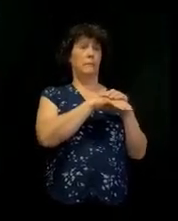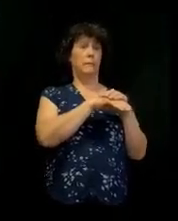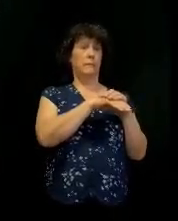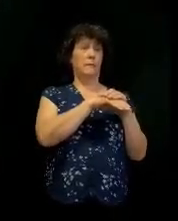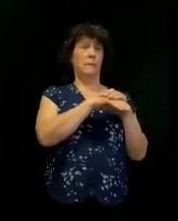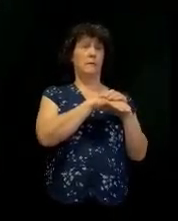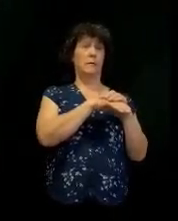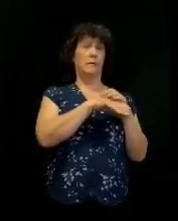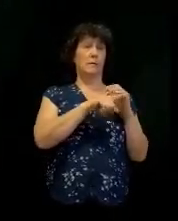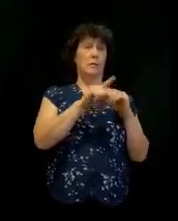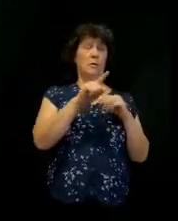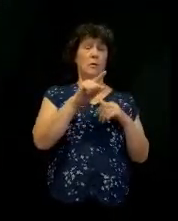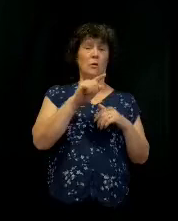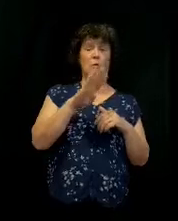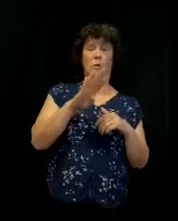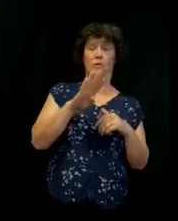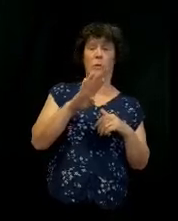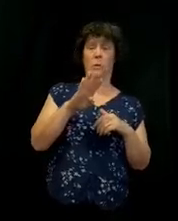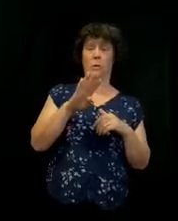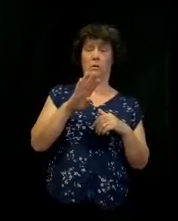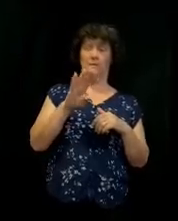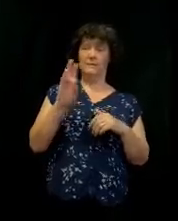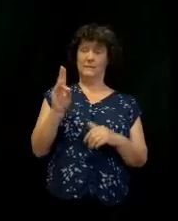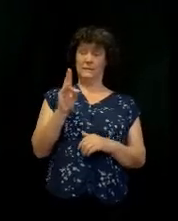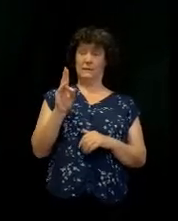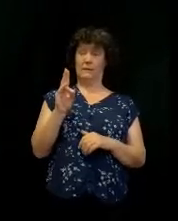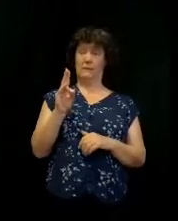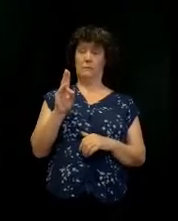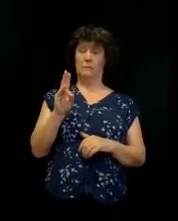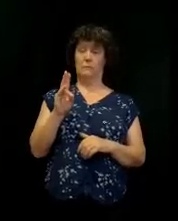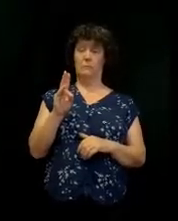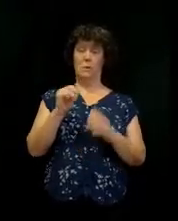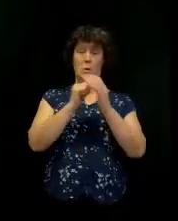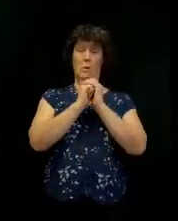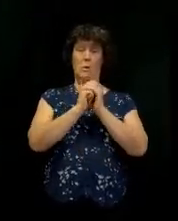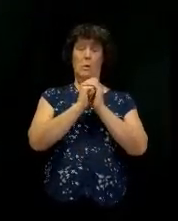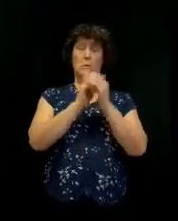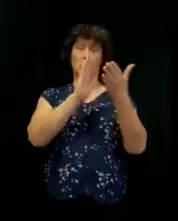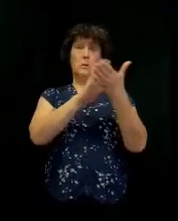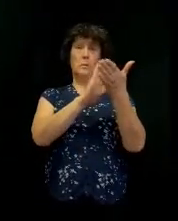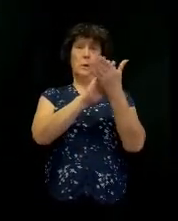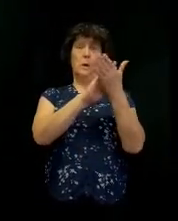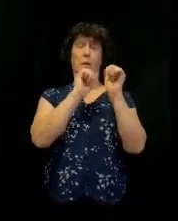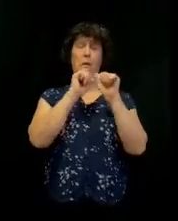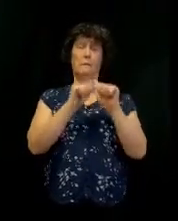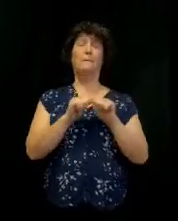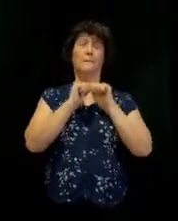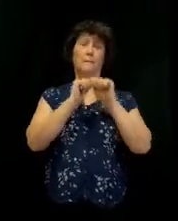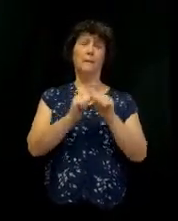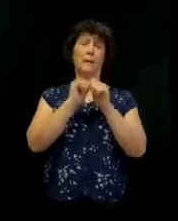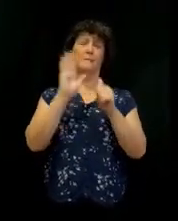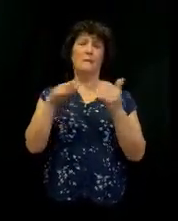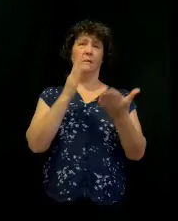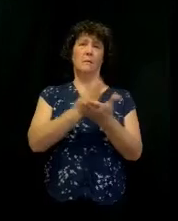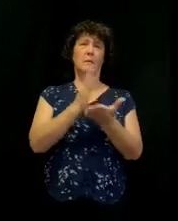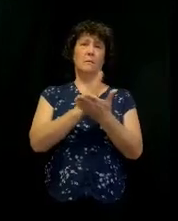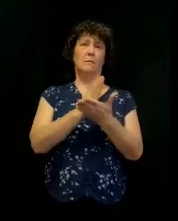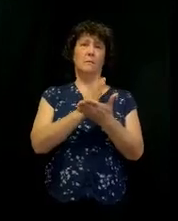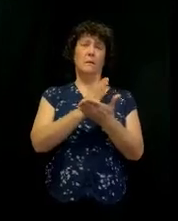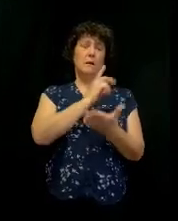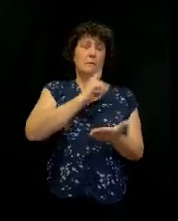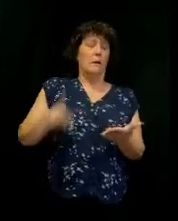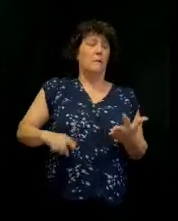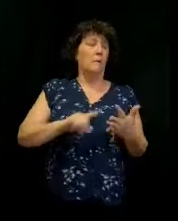-7 worship and praise going on. You can read it. That's going on. David starts paying the people,